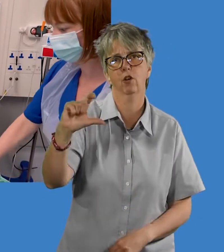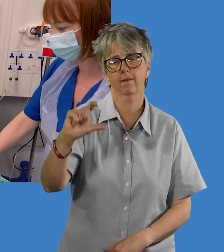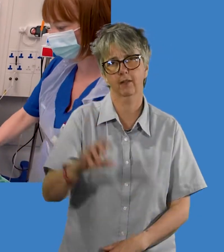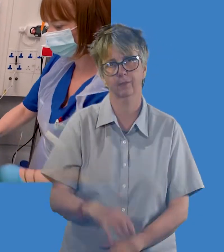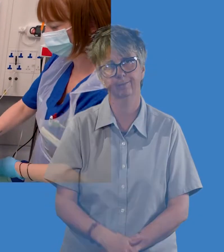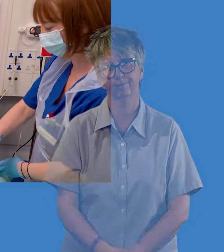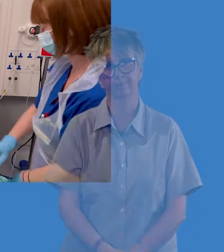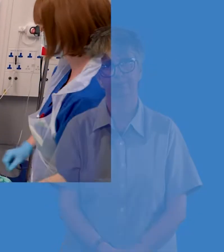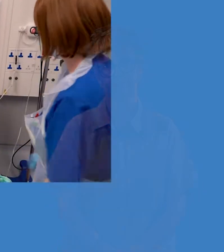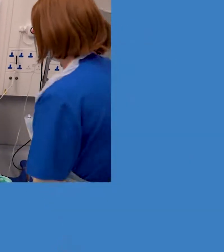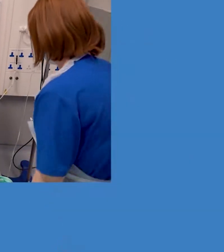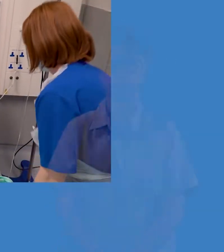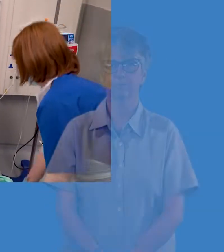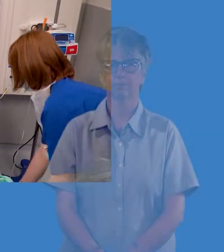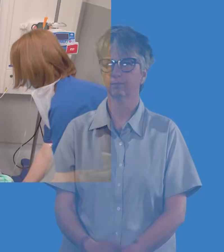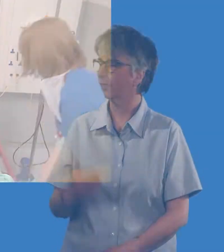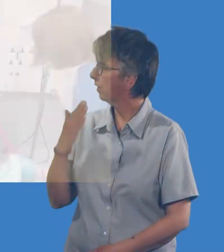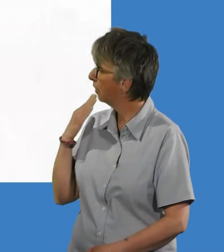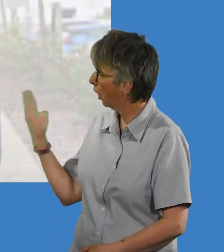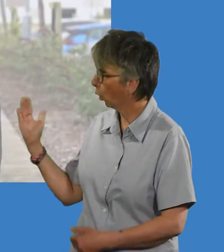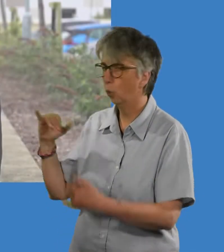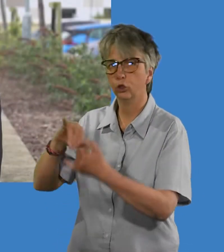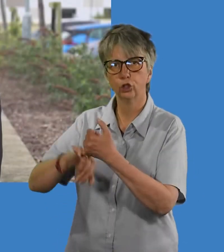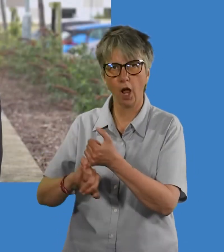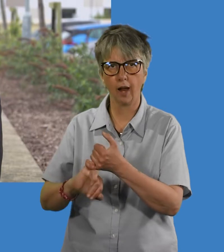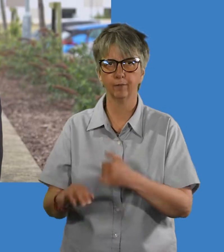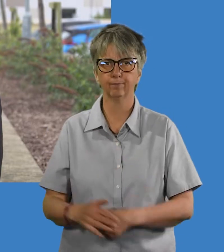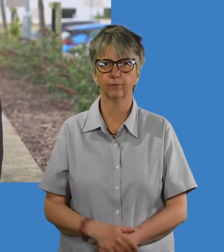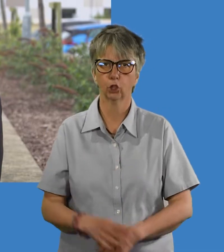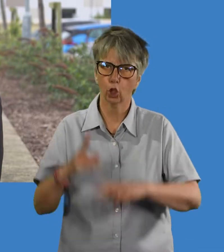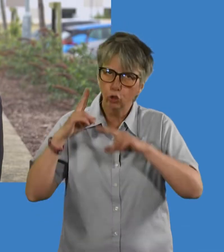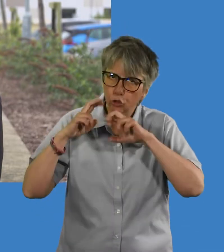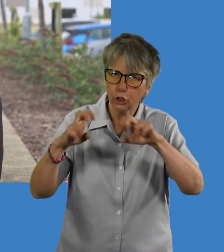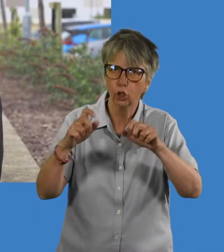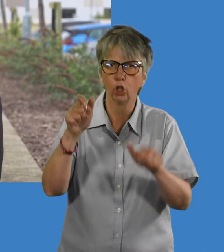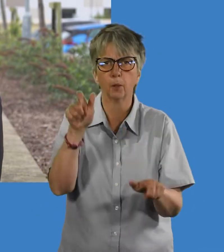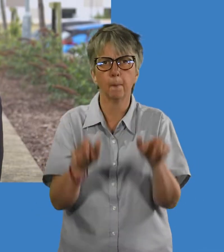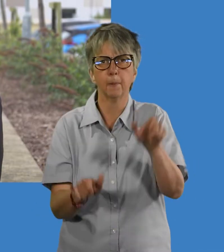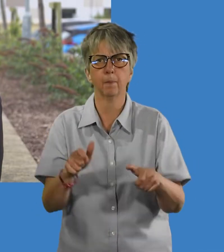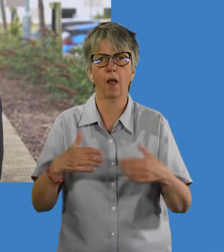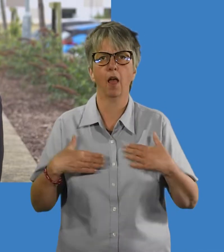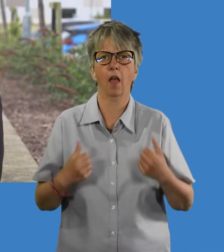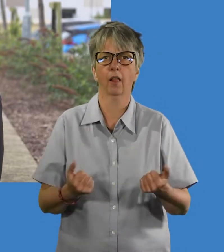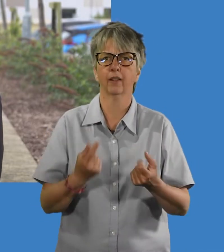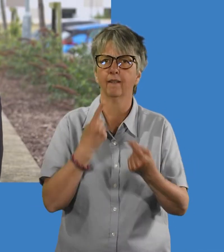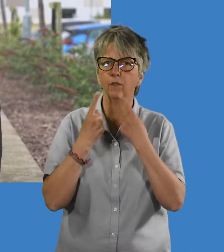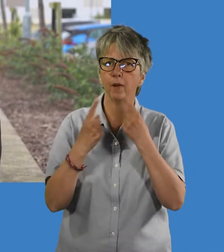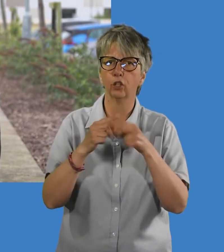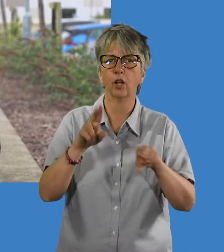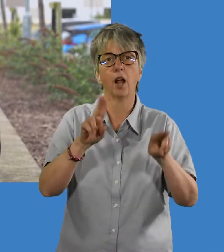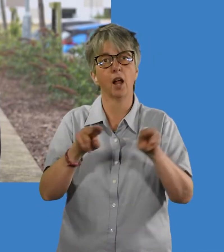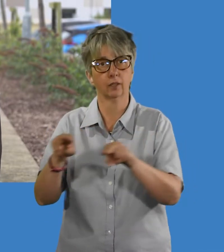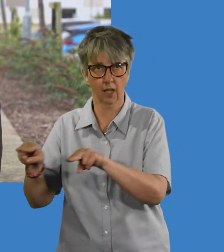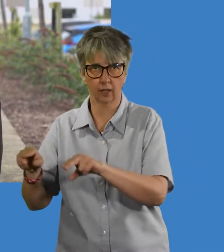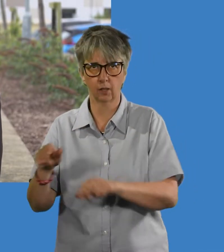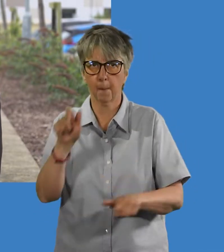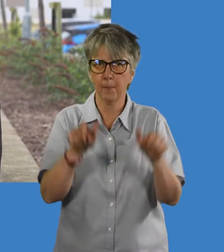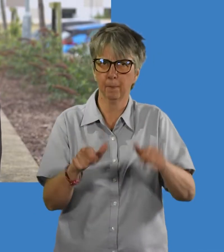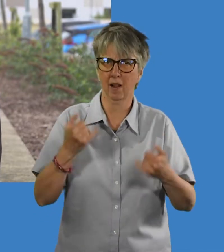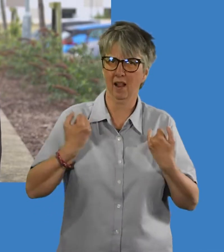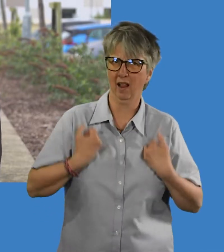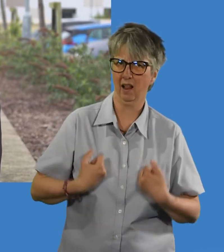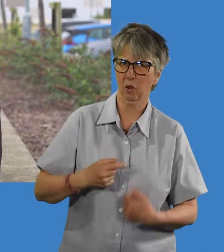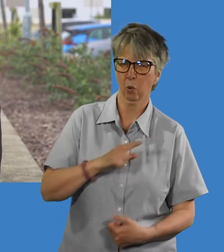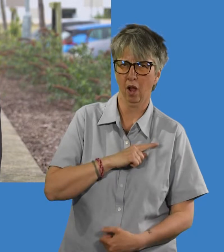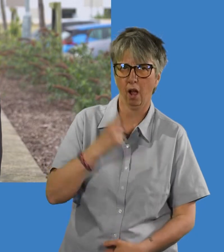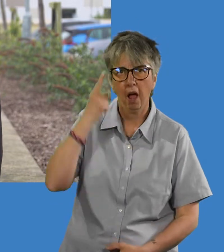Bradford District and Craven. Thanks, Shat. We'll also use research and population health data to look